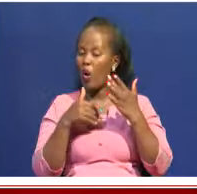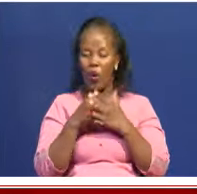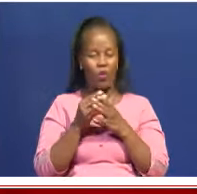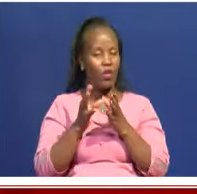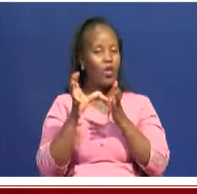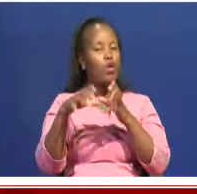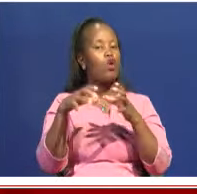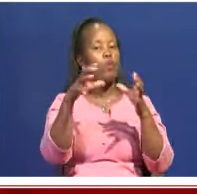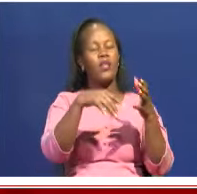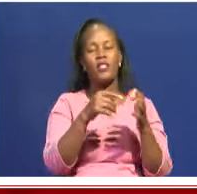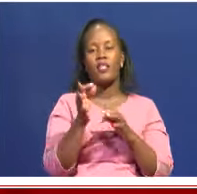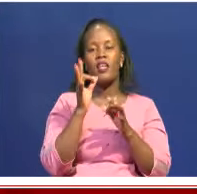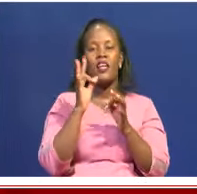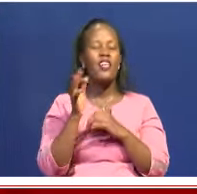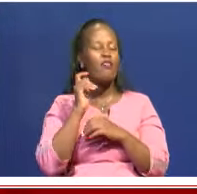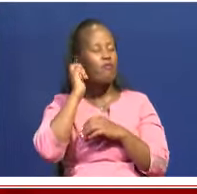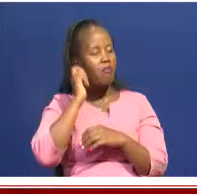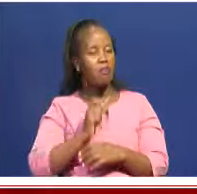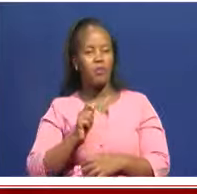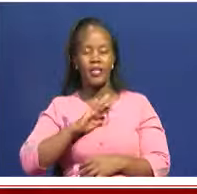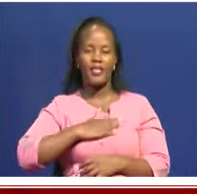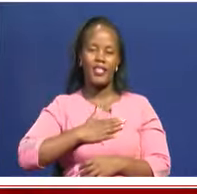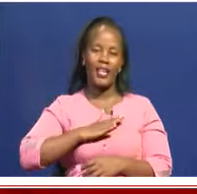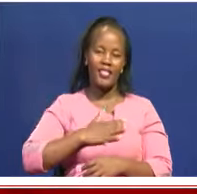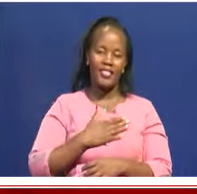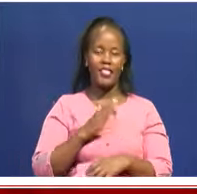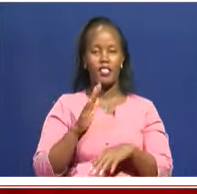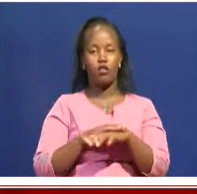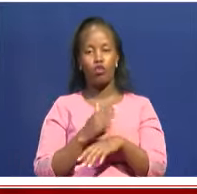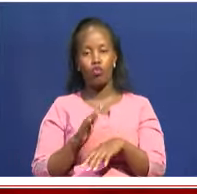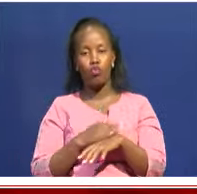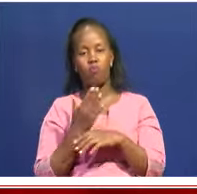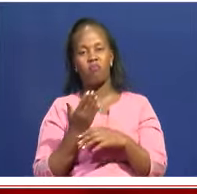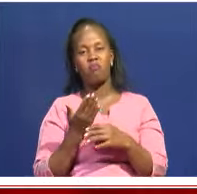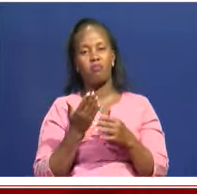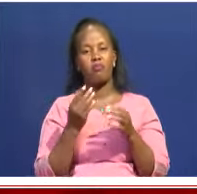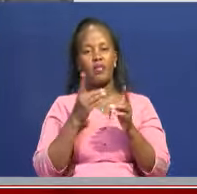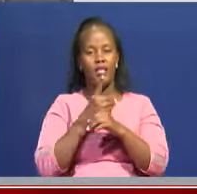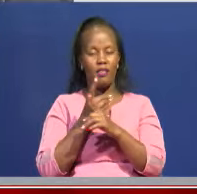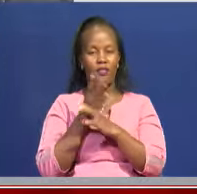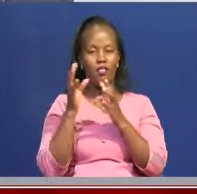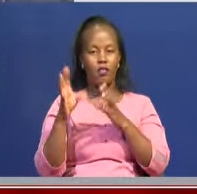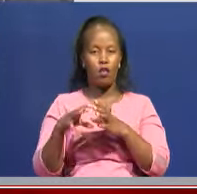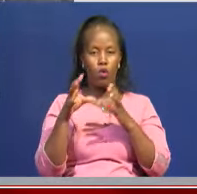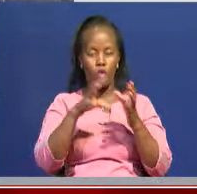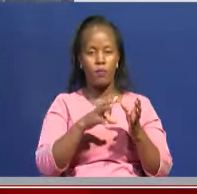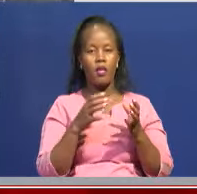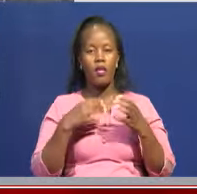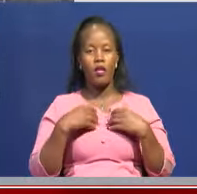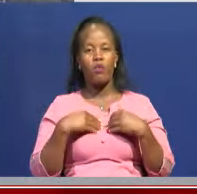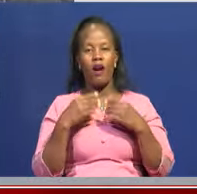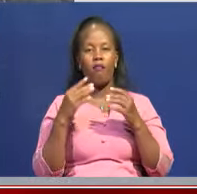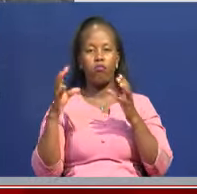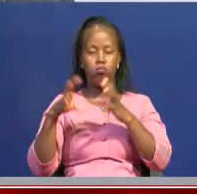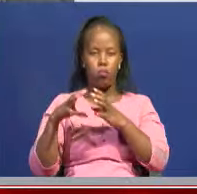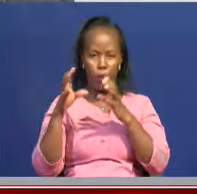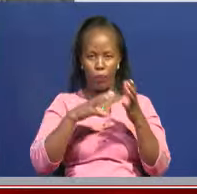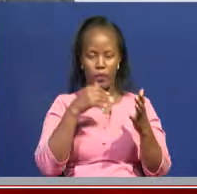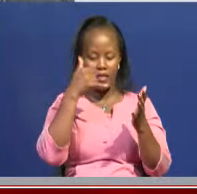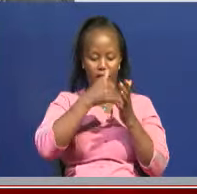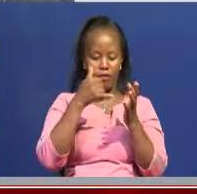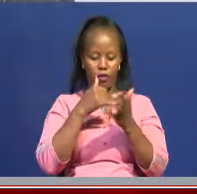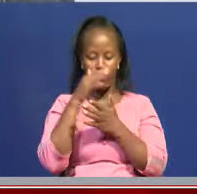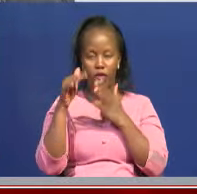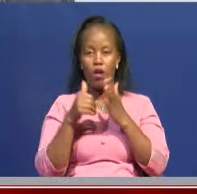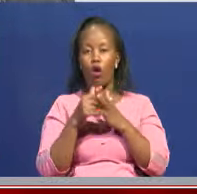Kikuyu, if it's the Kalenjin, if it's the Somali, if it's the Swahilis, we bring about designers and involve everyone.